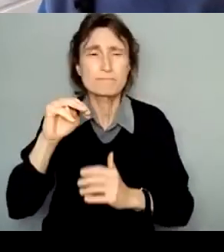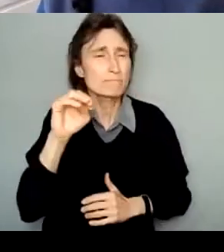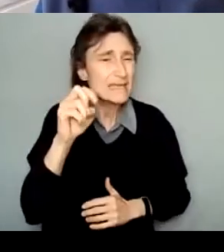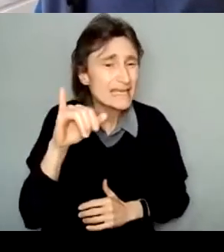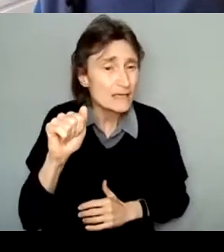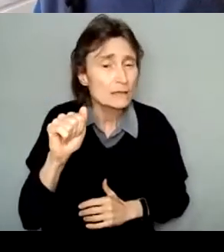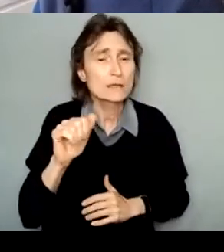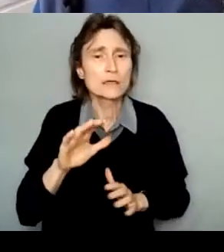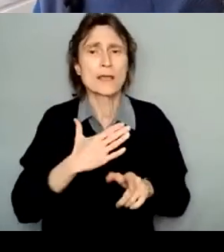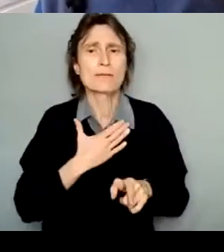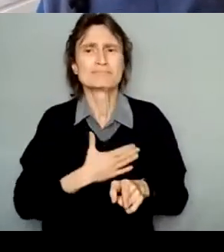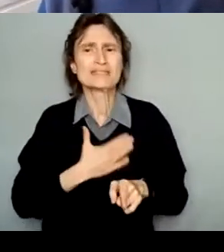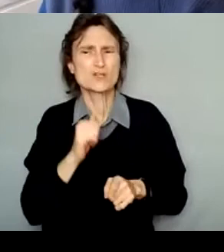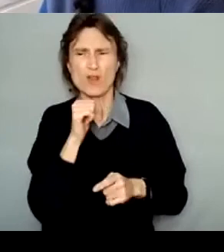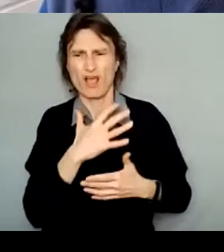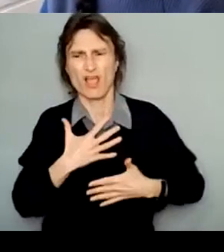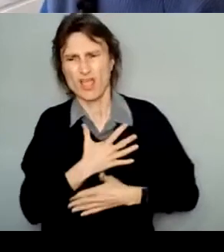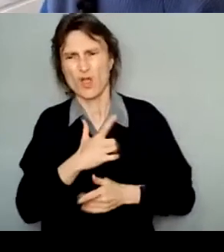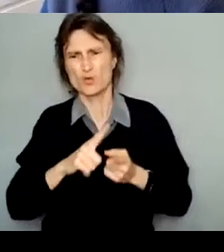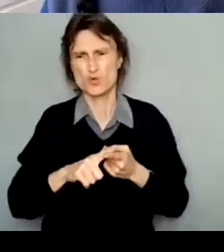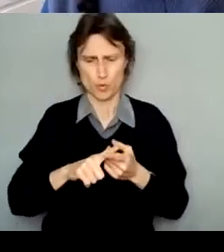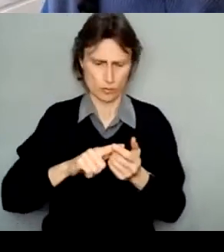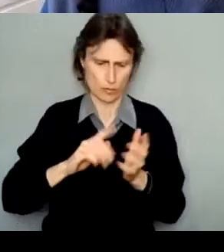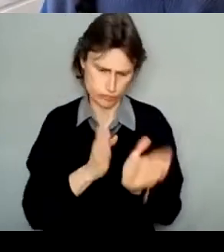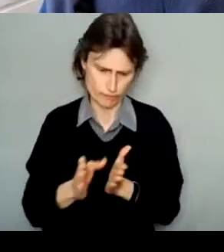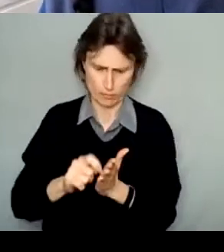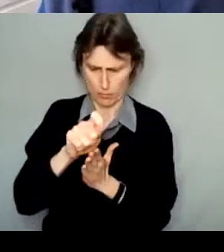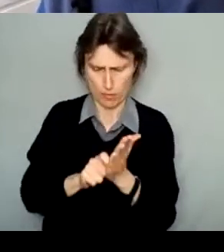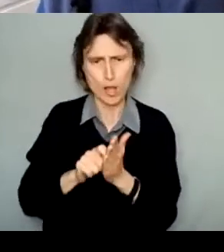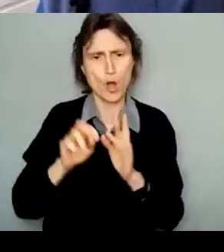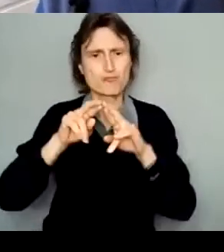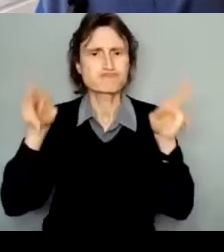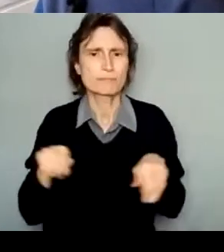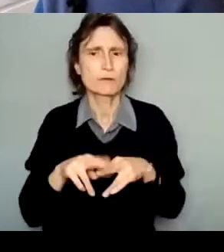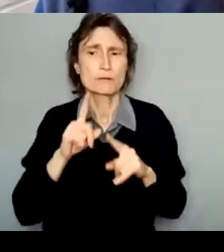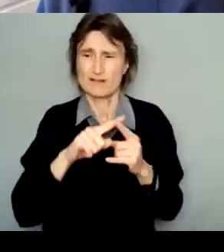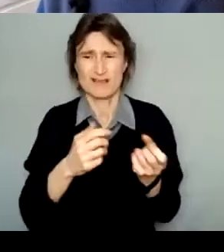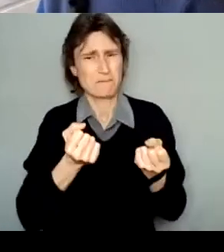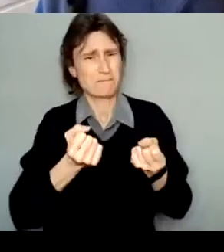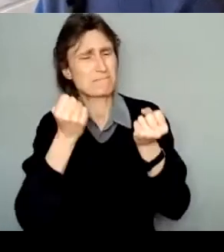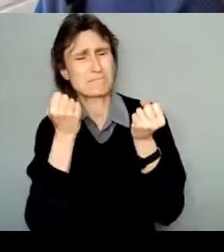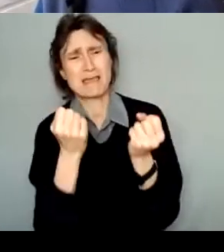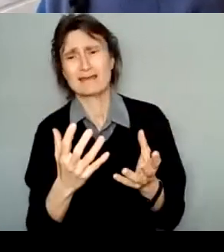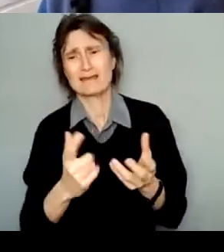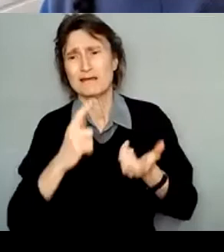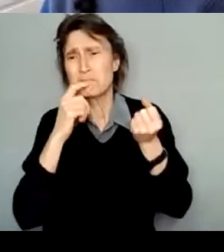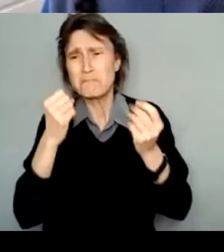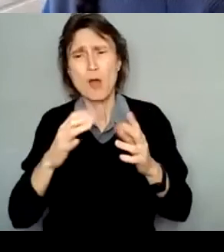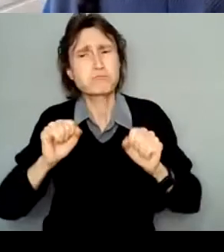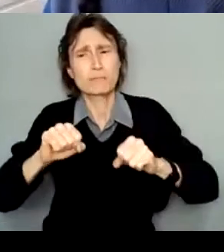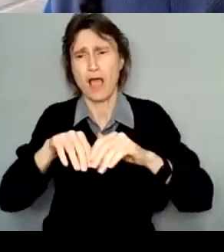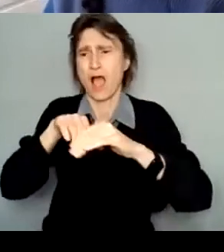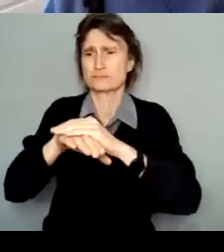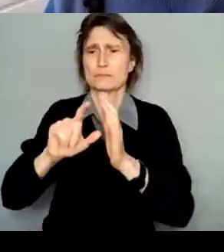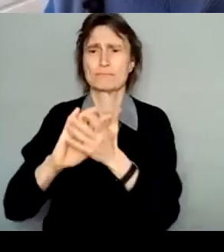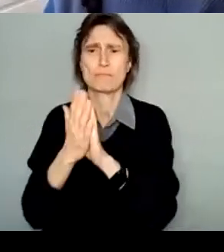resume intimidate you. There are many valuable experiences and entry points into a life and a career in the arts. It's okay to